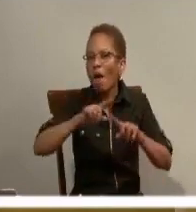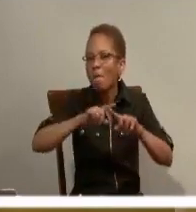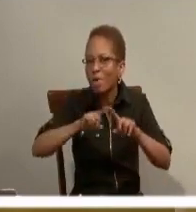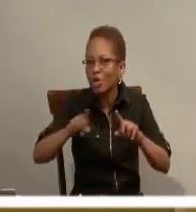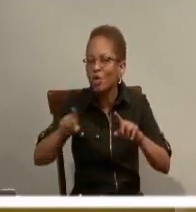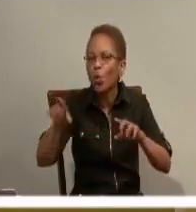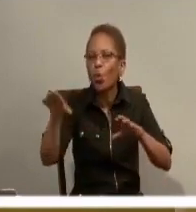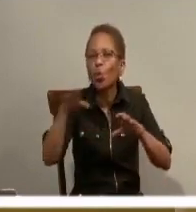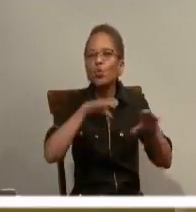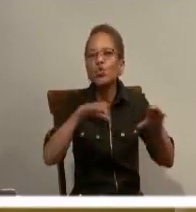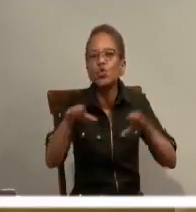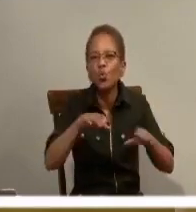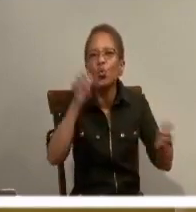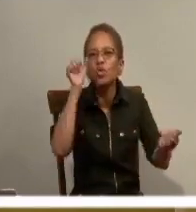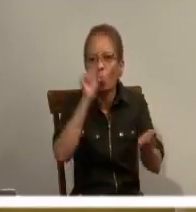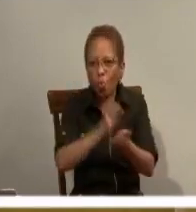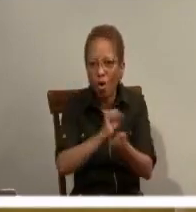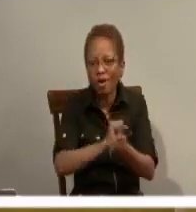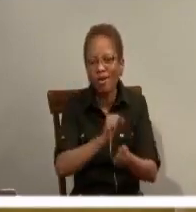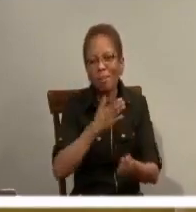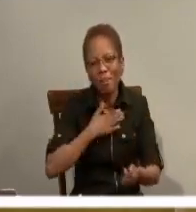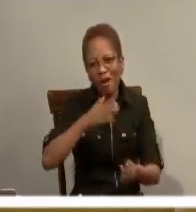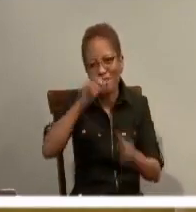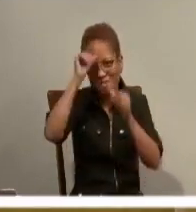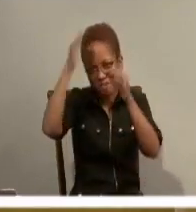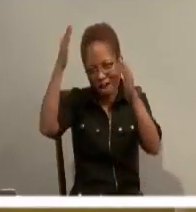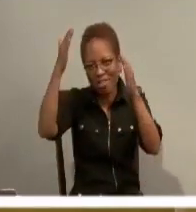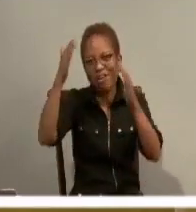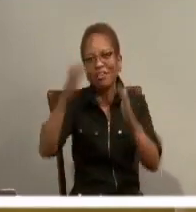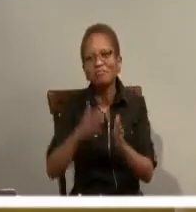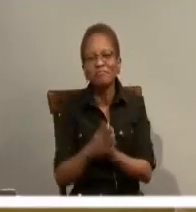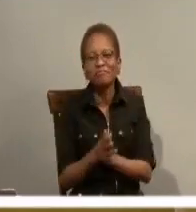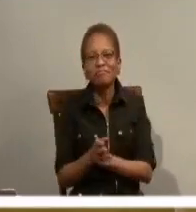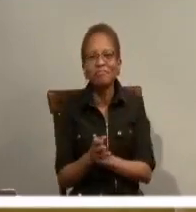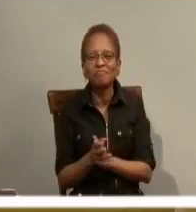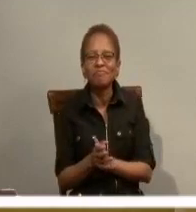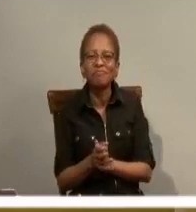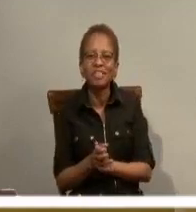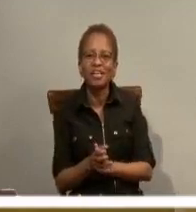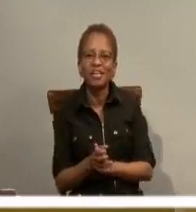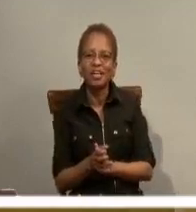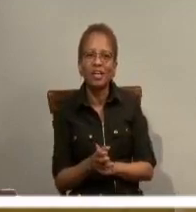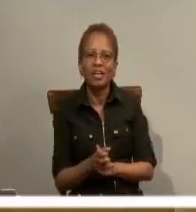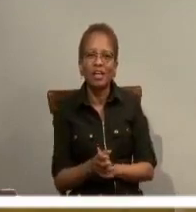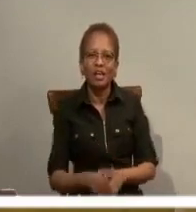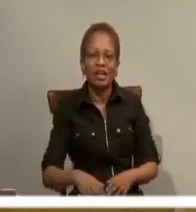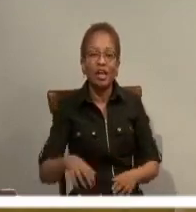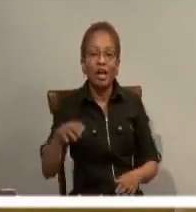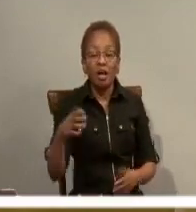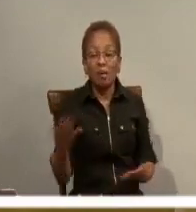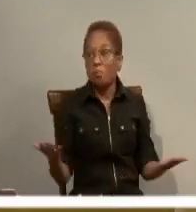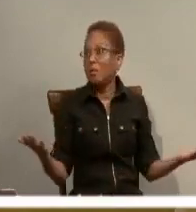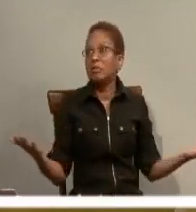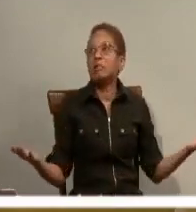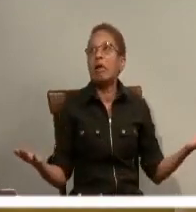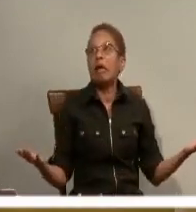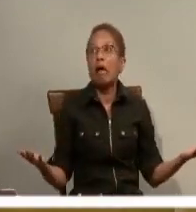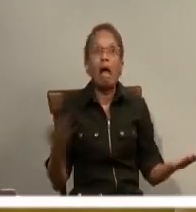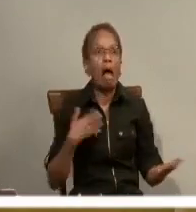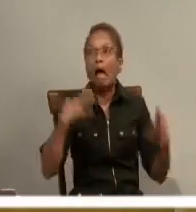And he says, surely you'll say to me, we prophesy in your name. We cast out demons in your name. We heal in your name.